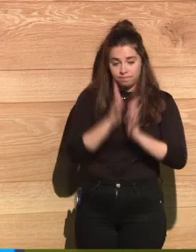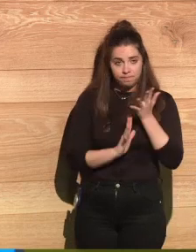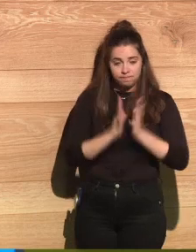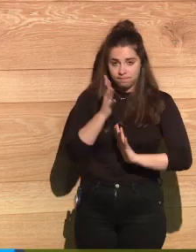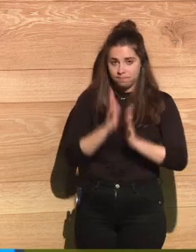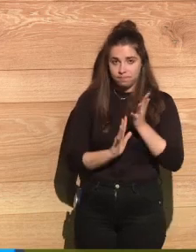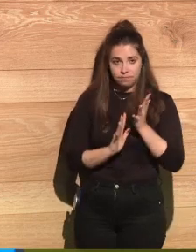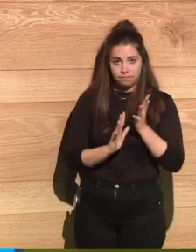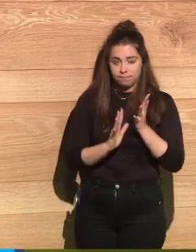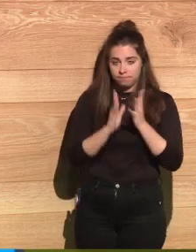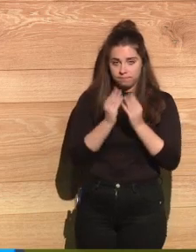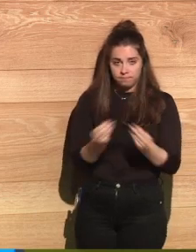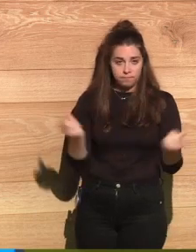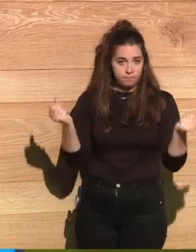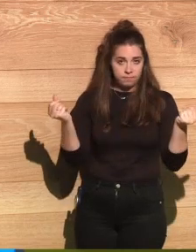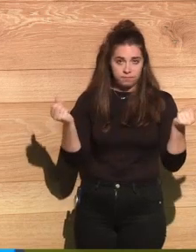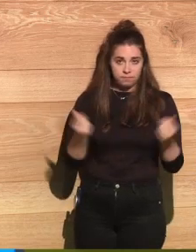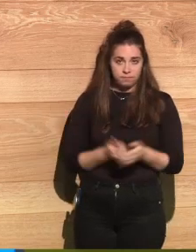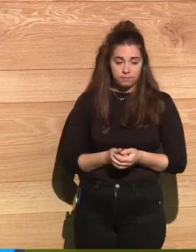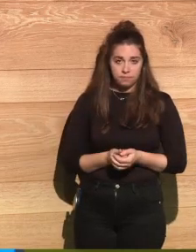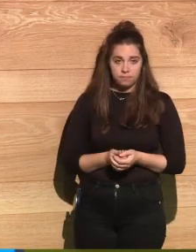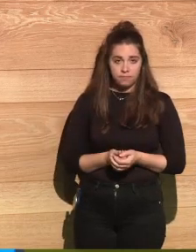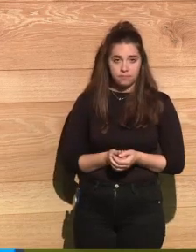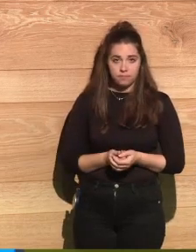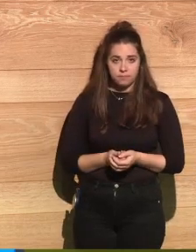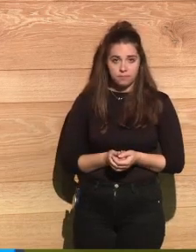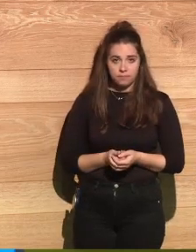or carbonized.